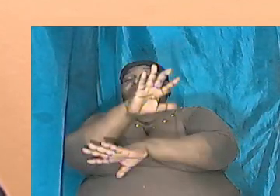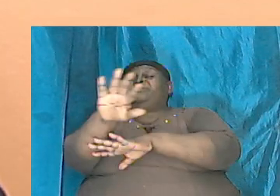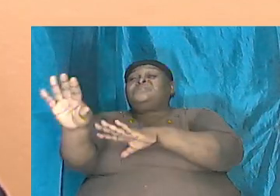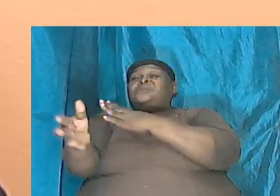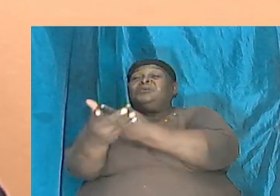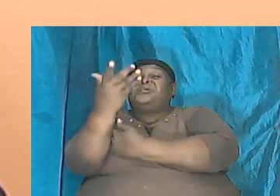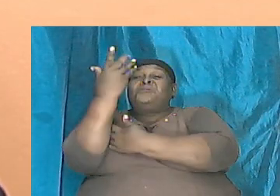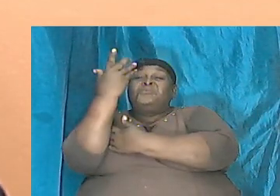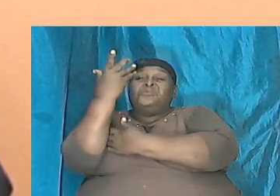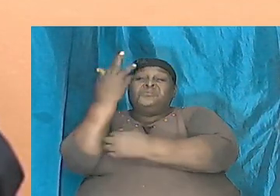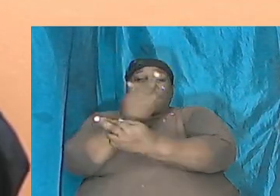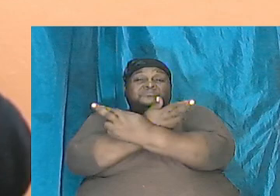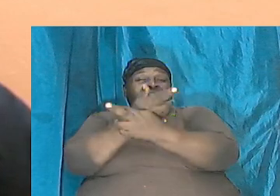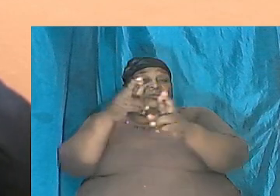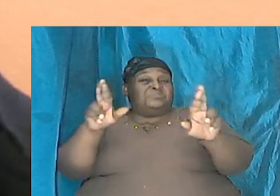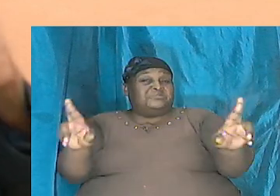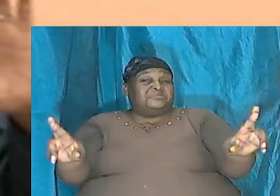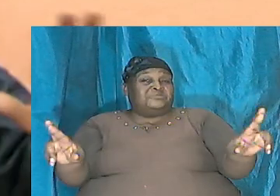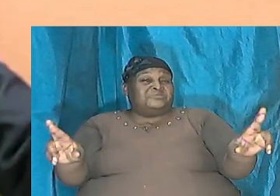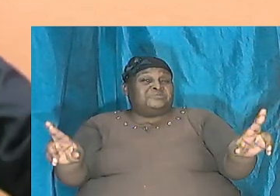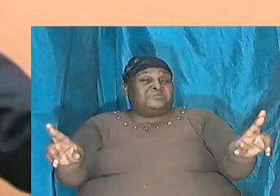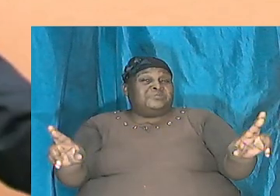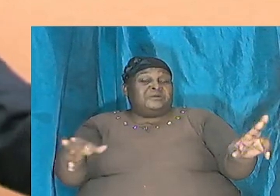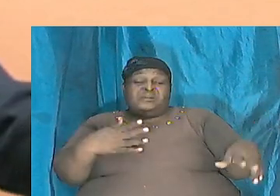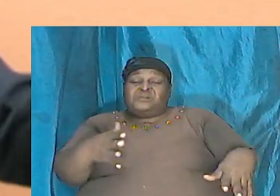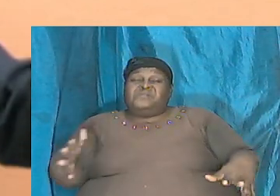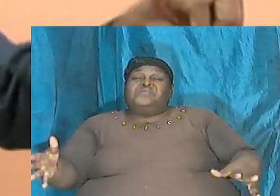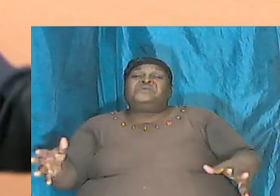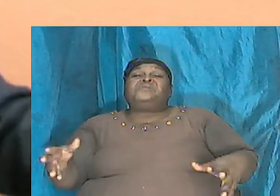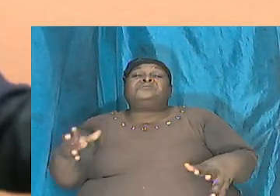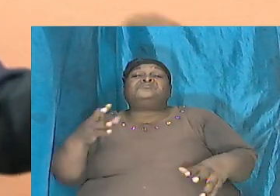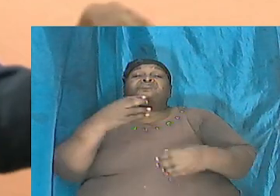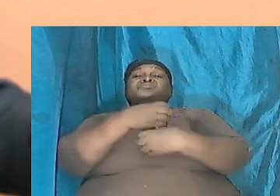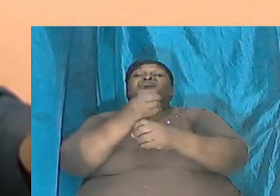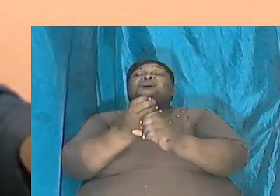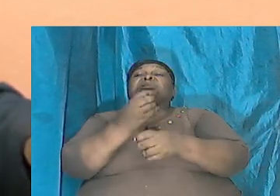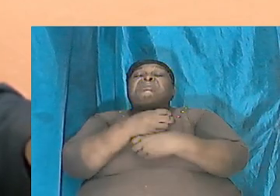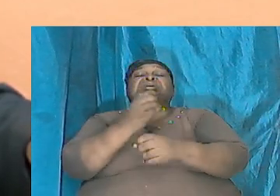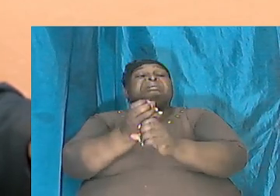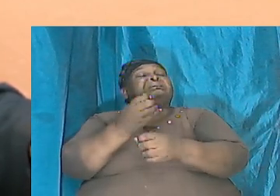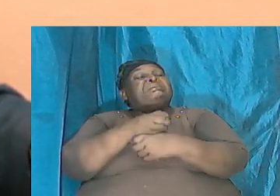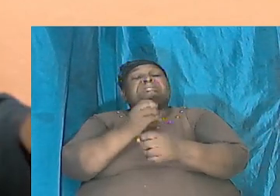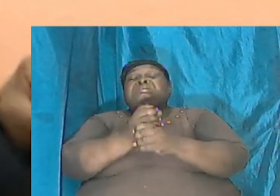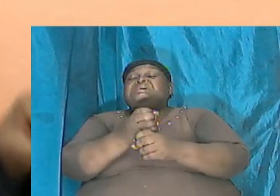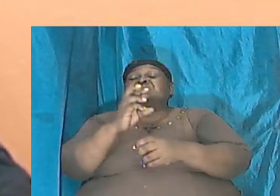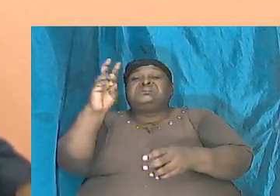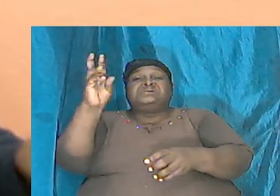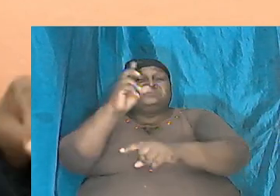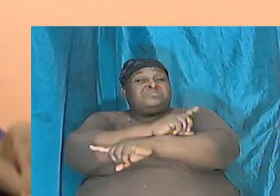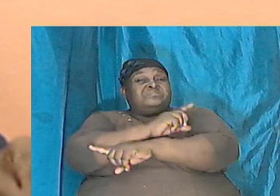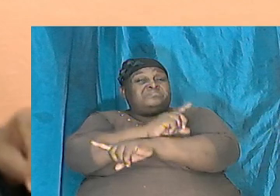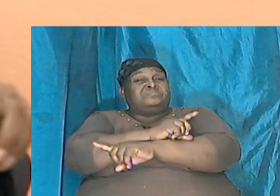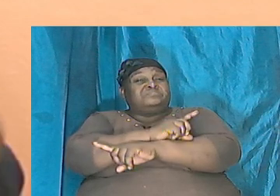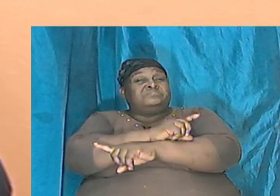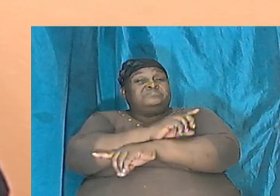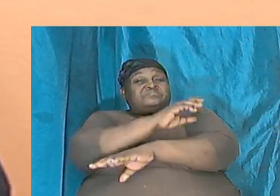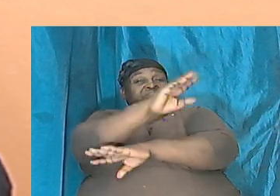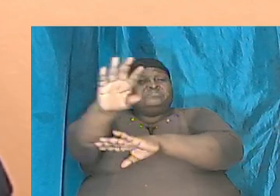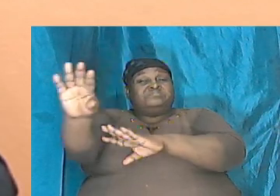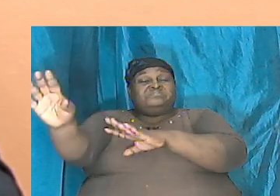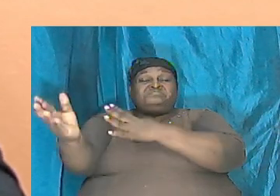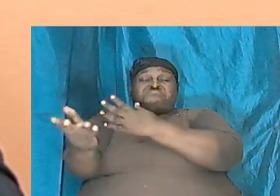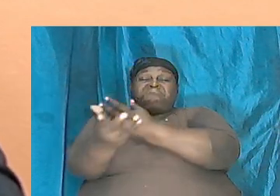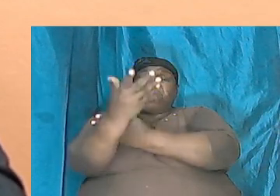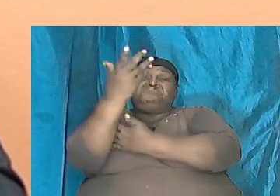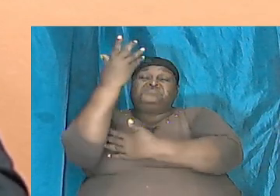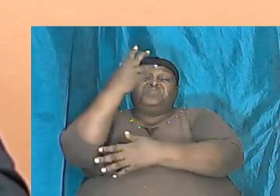redemption, the evening and the morning. Things were created in six days, evening and the morning being the first day, evening and the morning when the second day